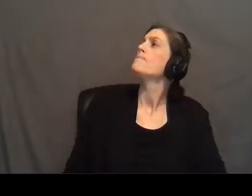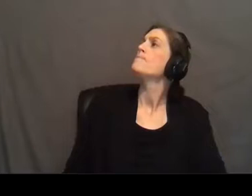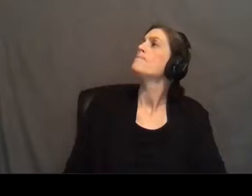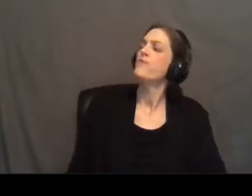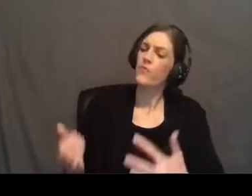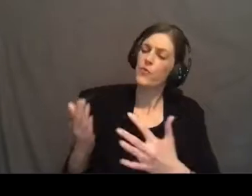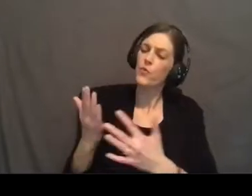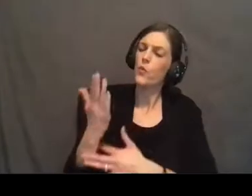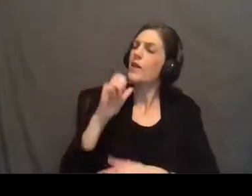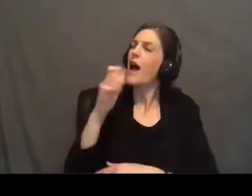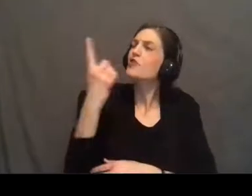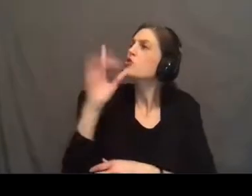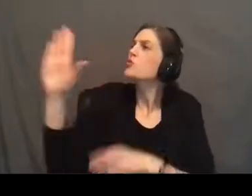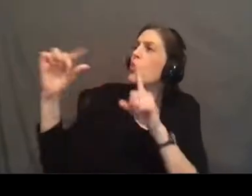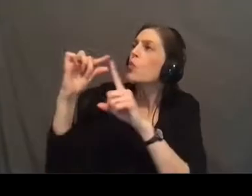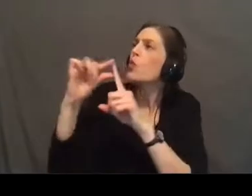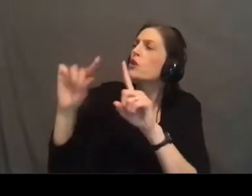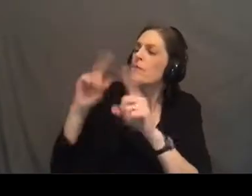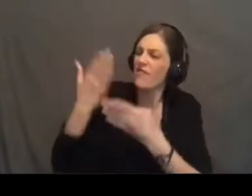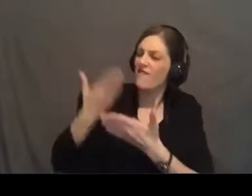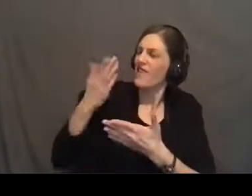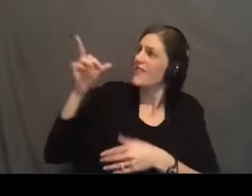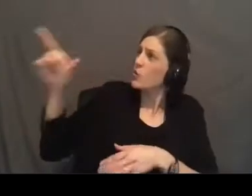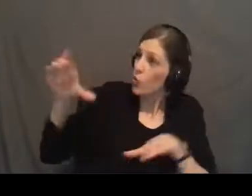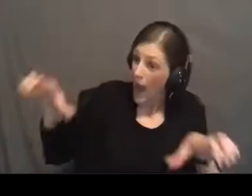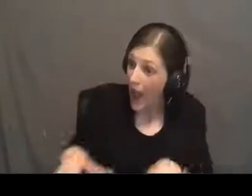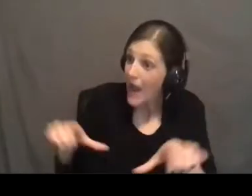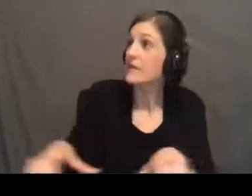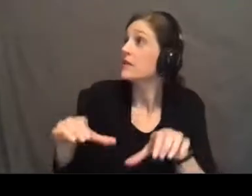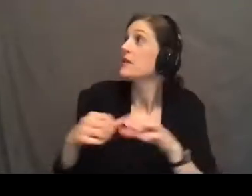through not just your words but the fact that you acted on them